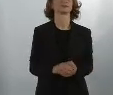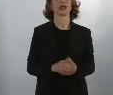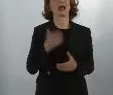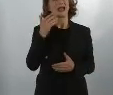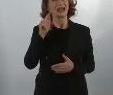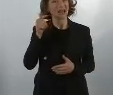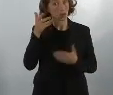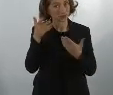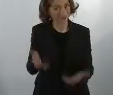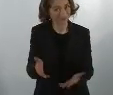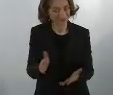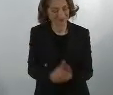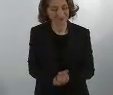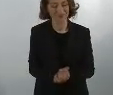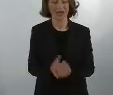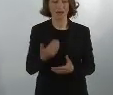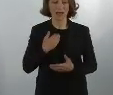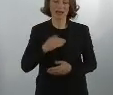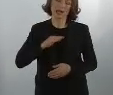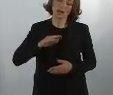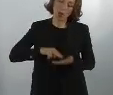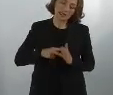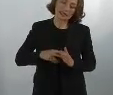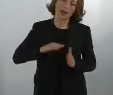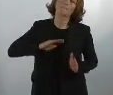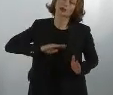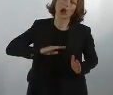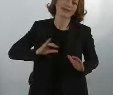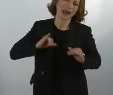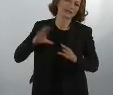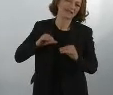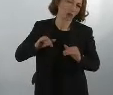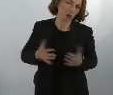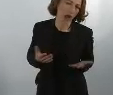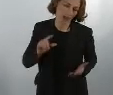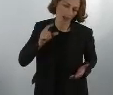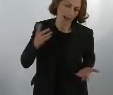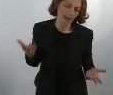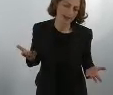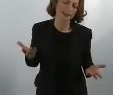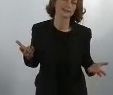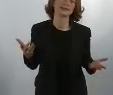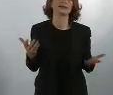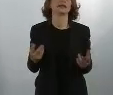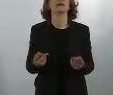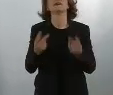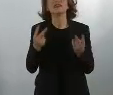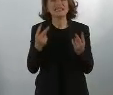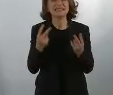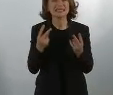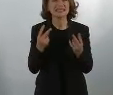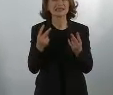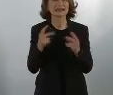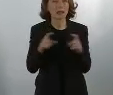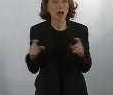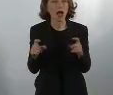Traut, I think it is part of my modest experience of life, that